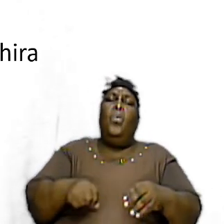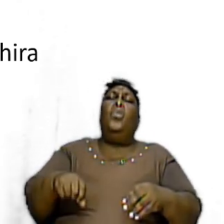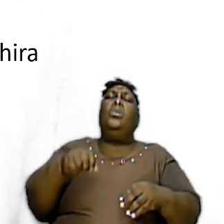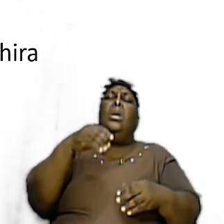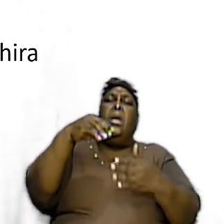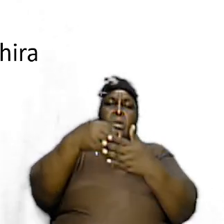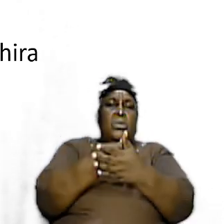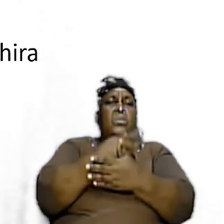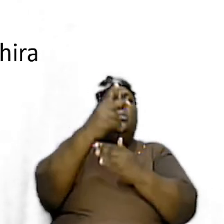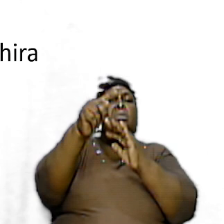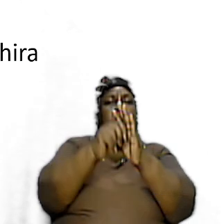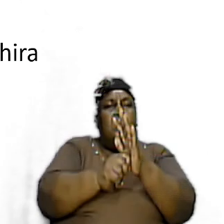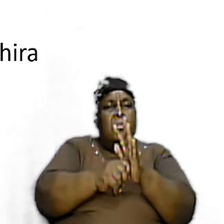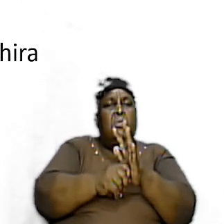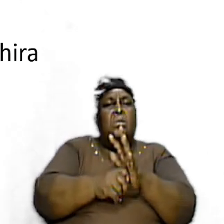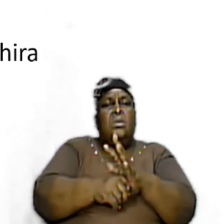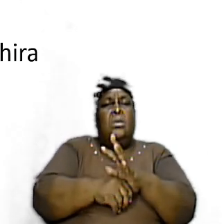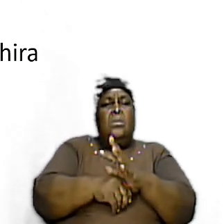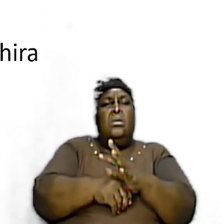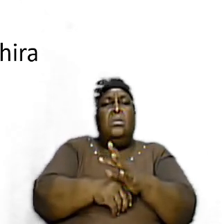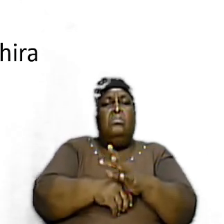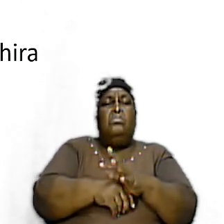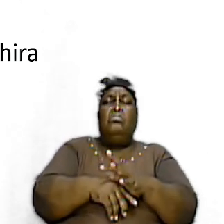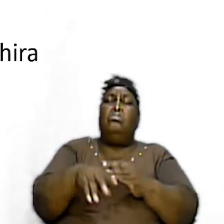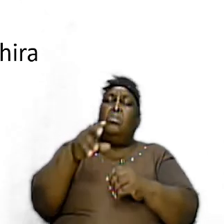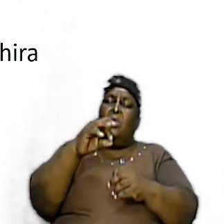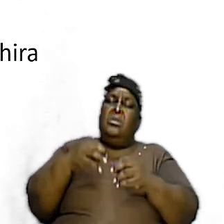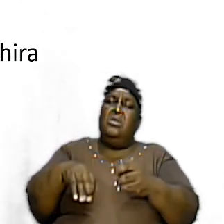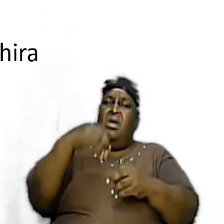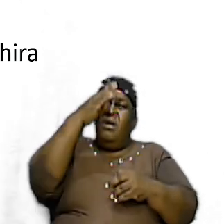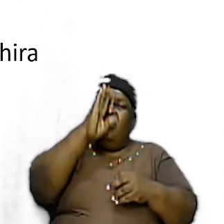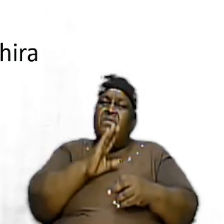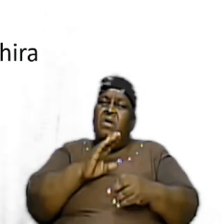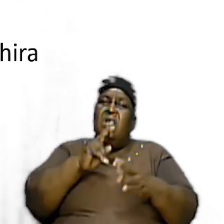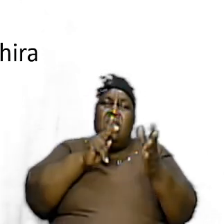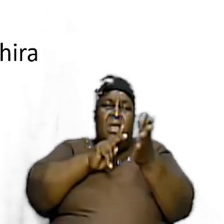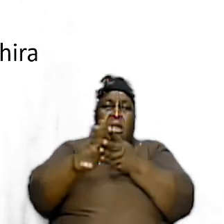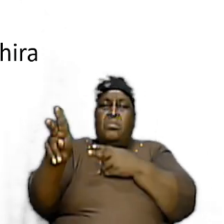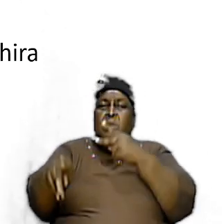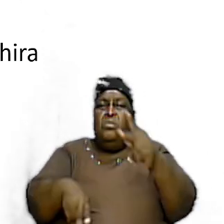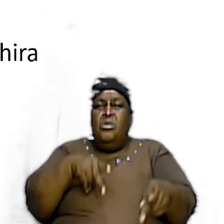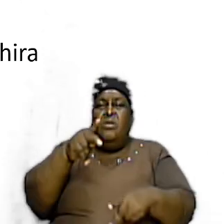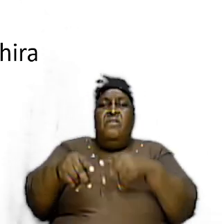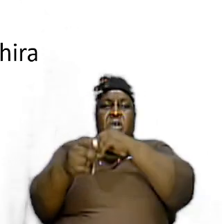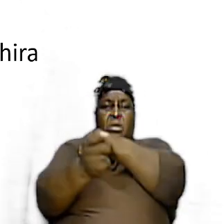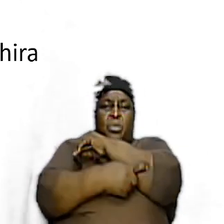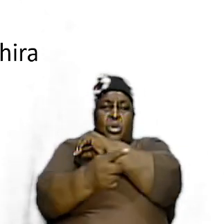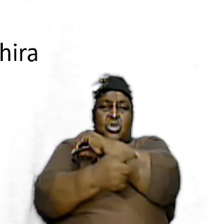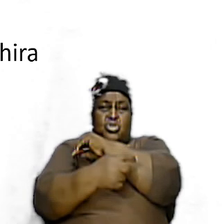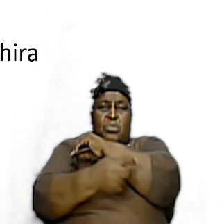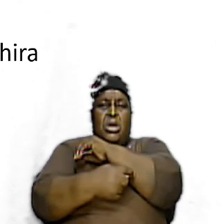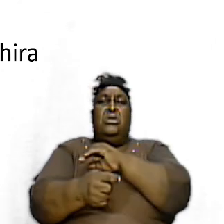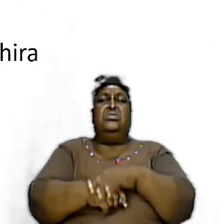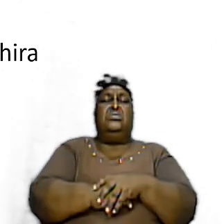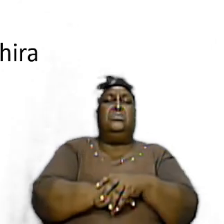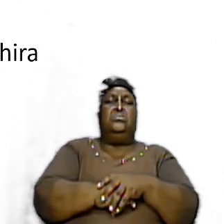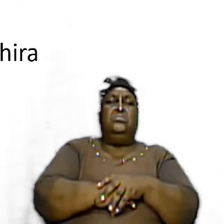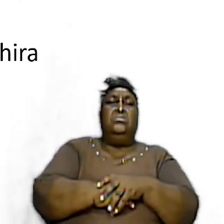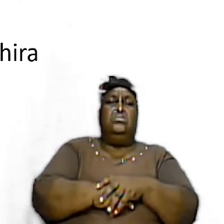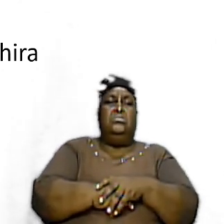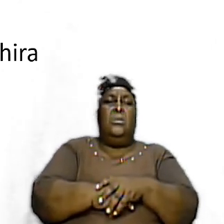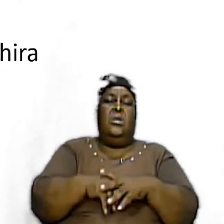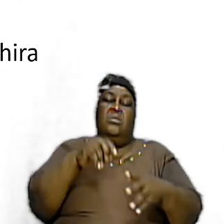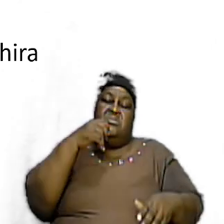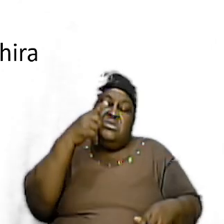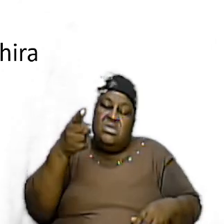there are instances of God striking down people for breach of his word in the Old Testament and there are instances in the New Testament and